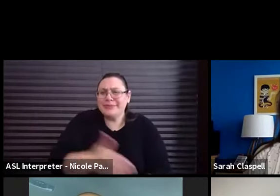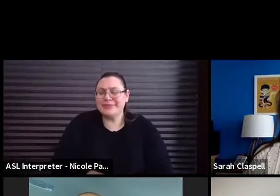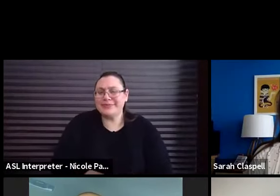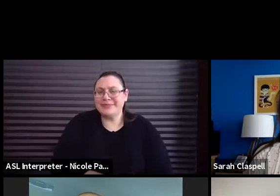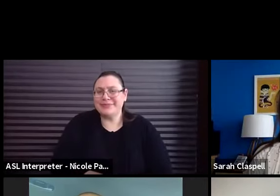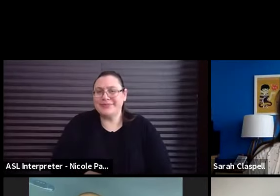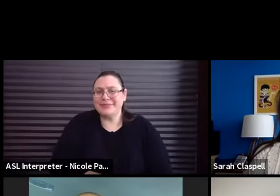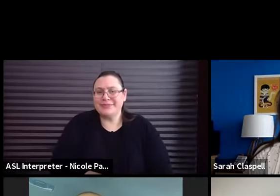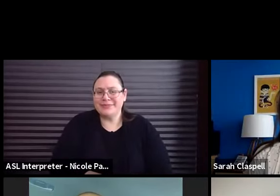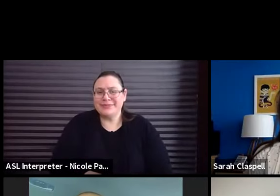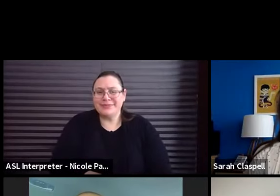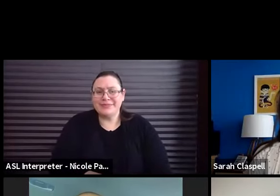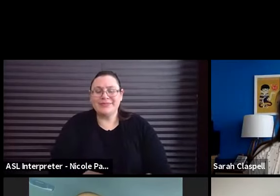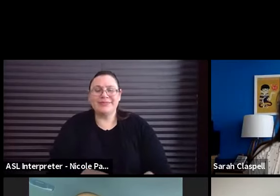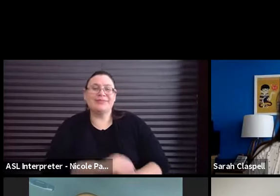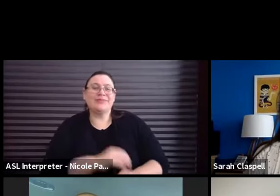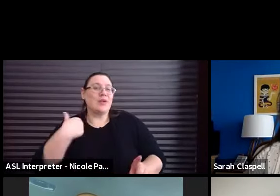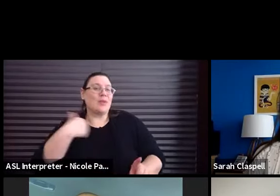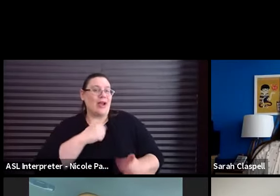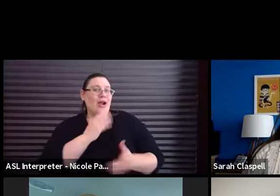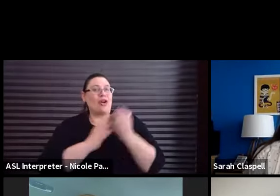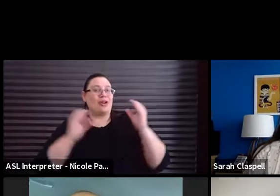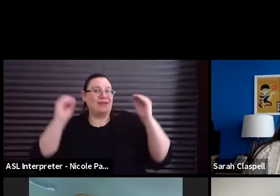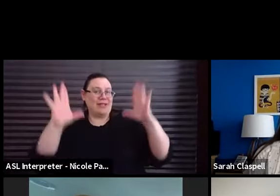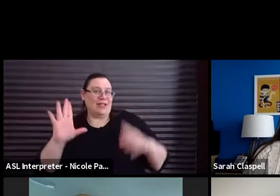We are part of the teacher's union.